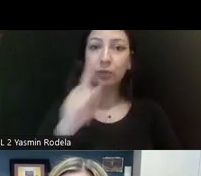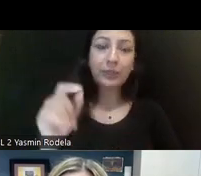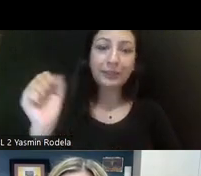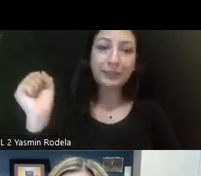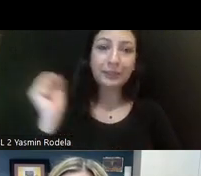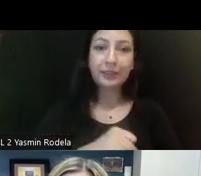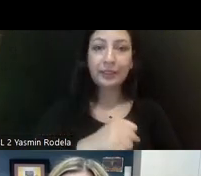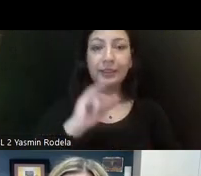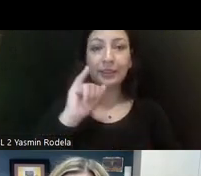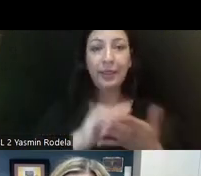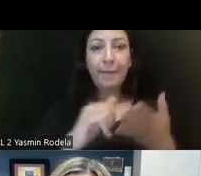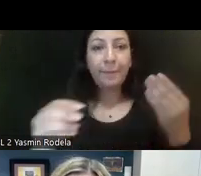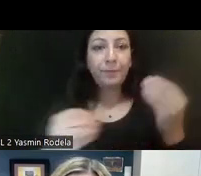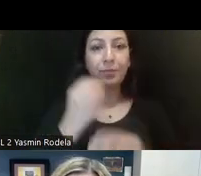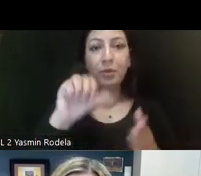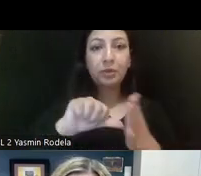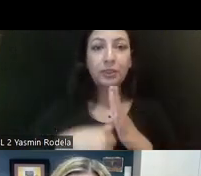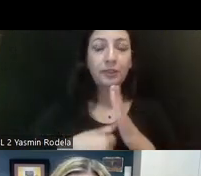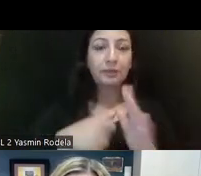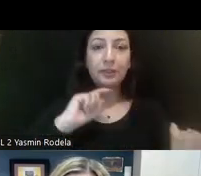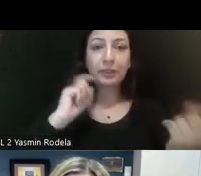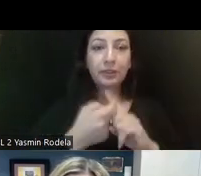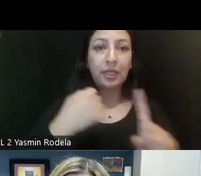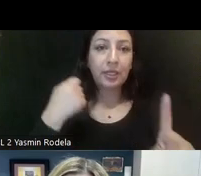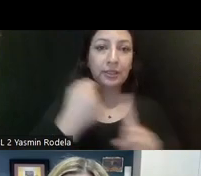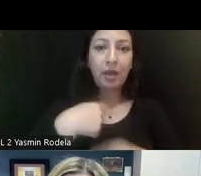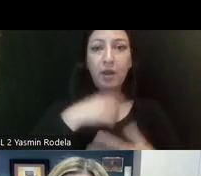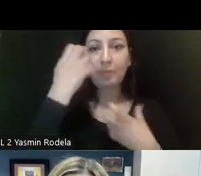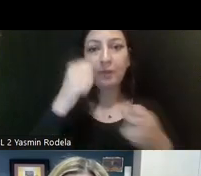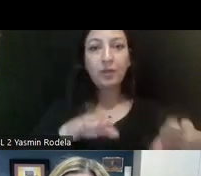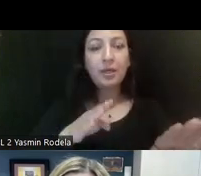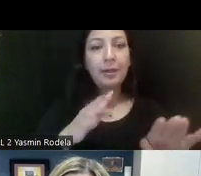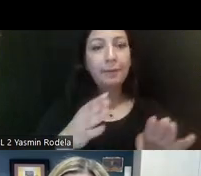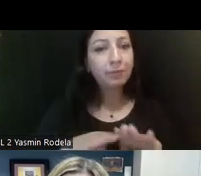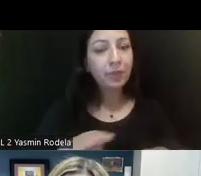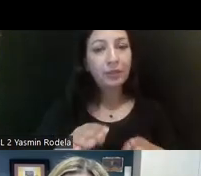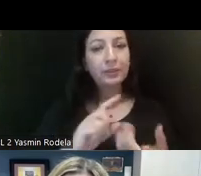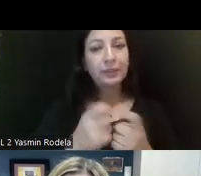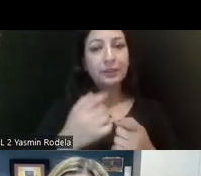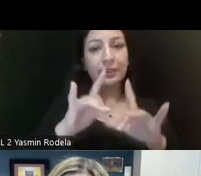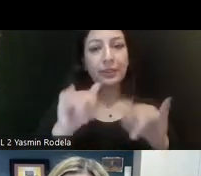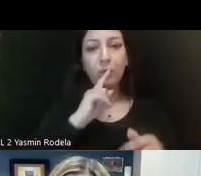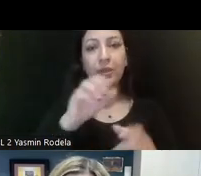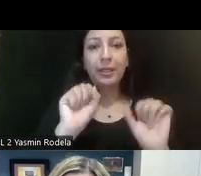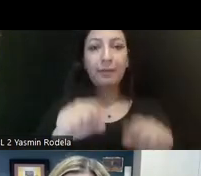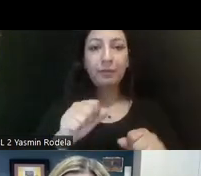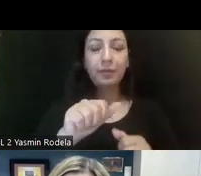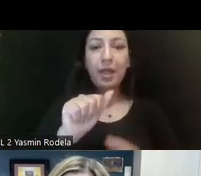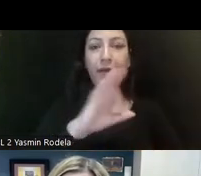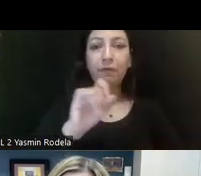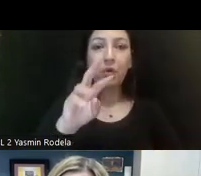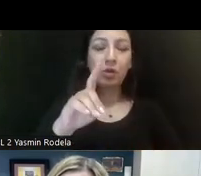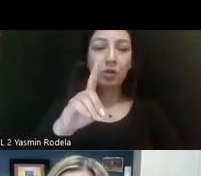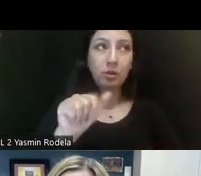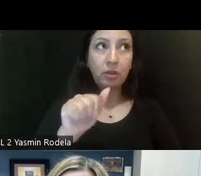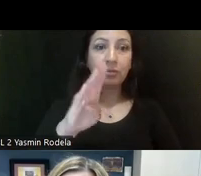most significant change in our behavioral health system was the affordable care act, both expanding